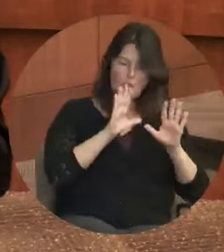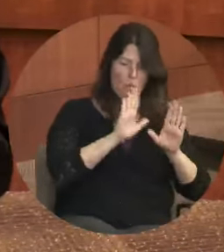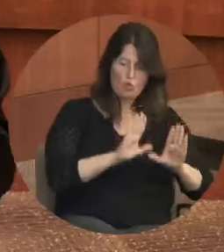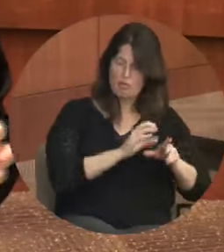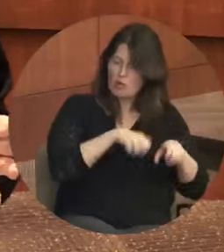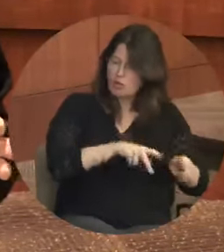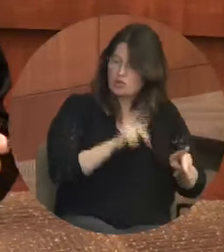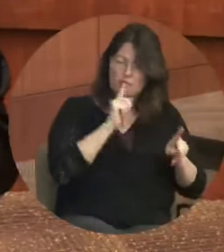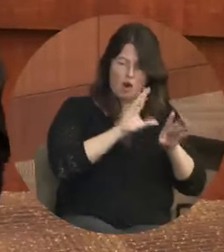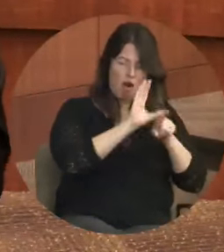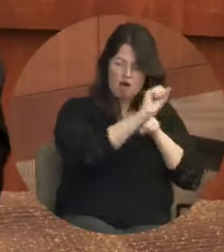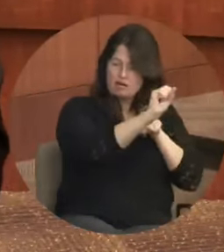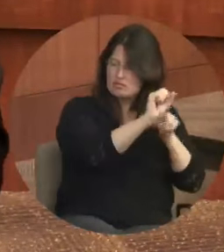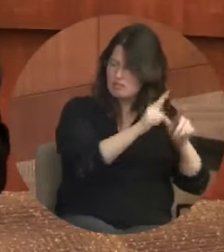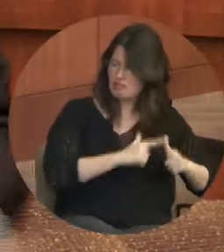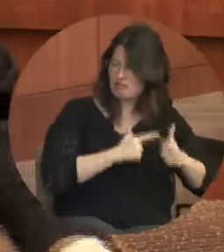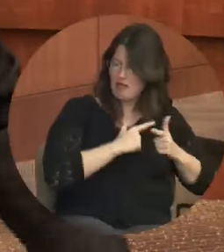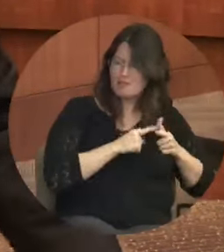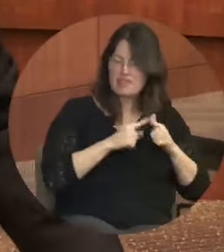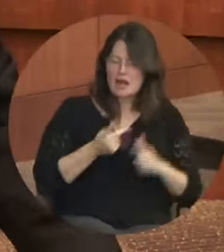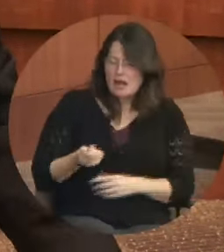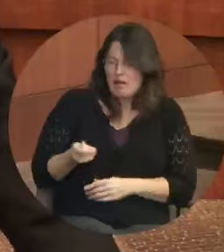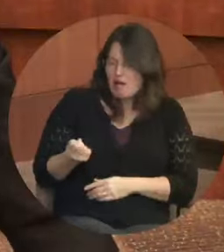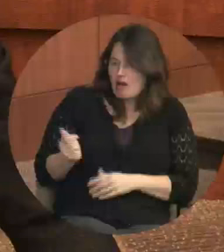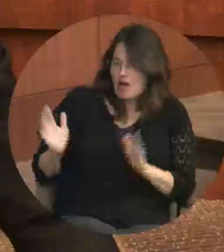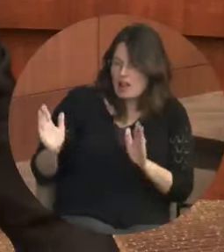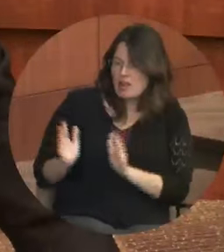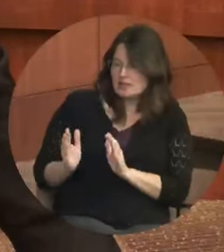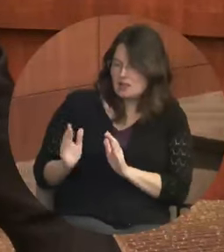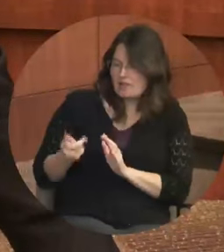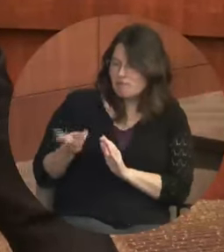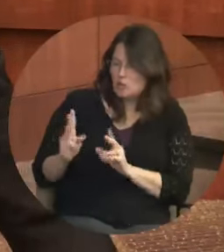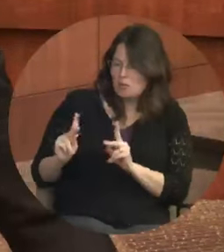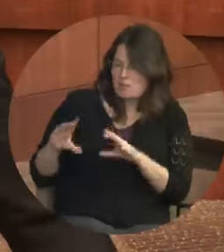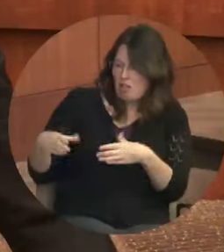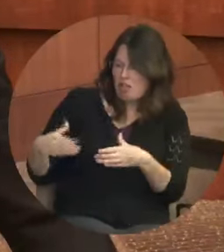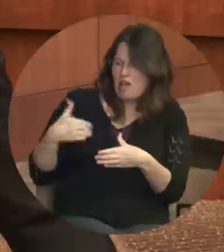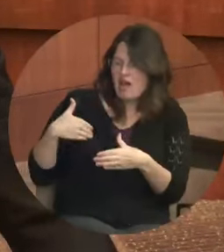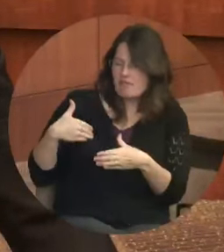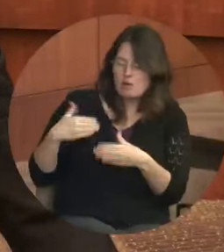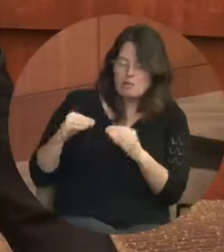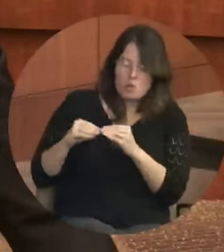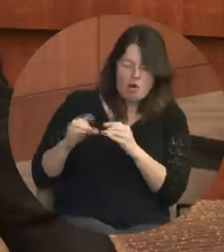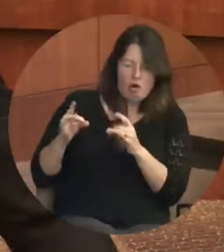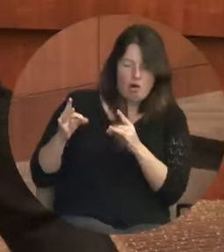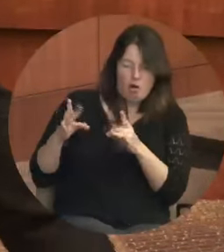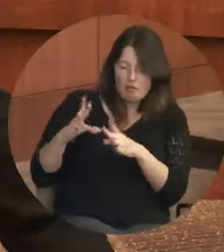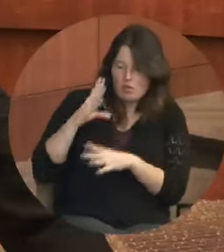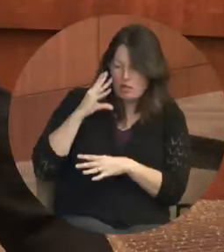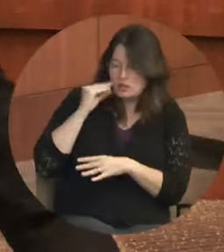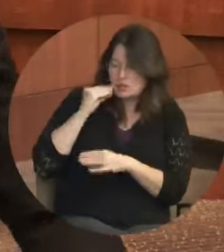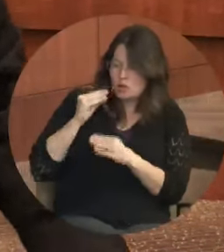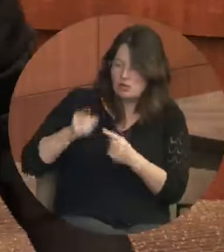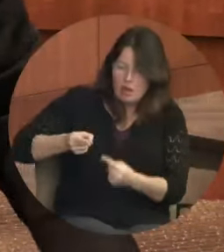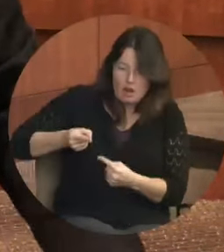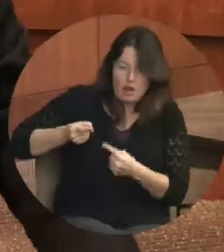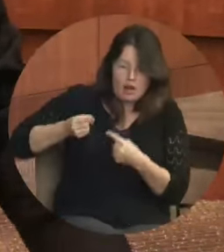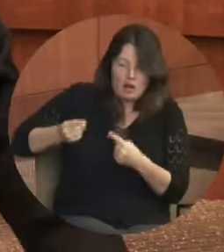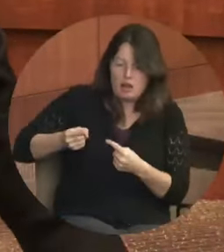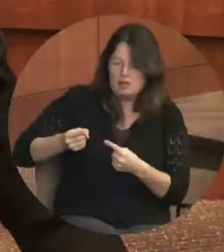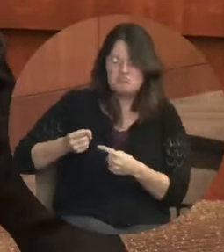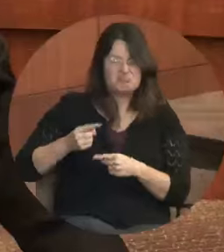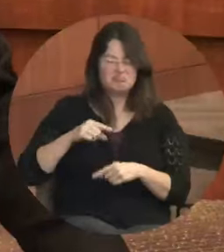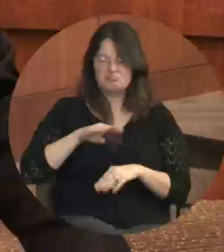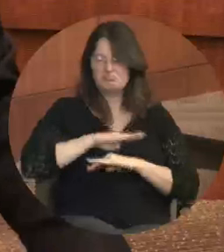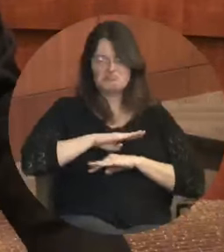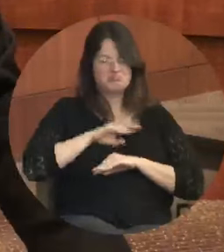while a smaller group has a far harder experience. So what